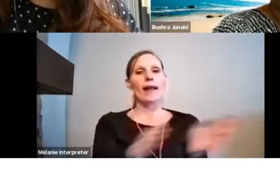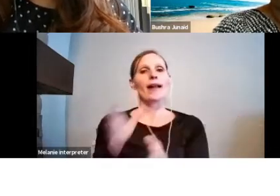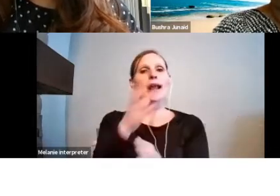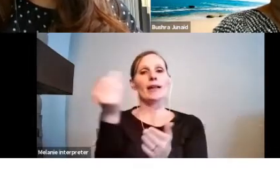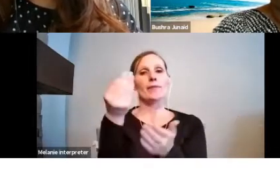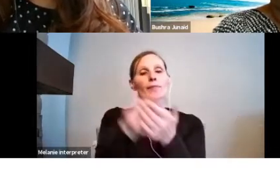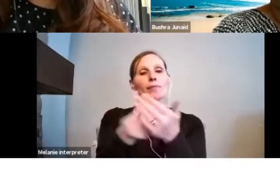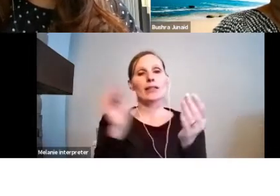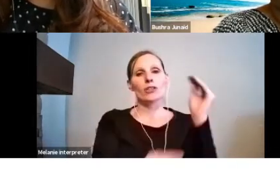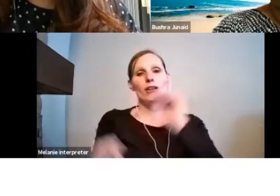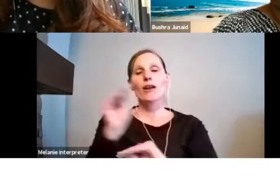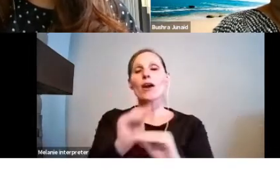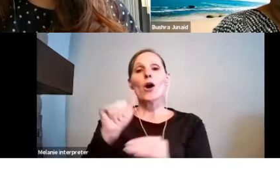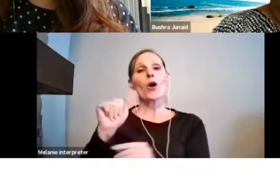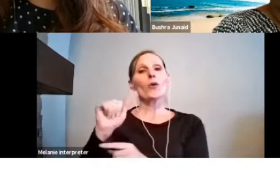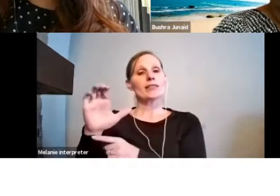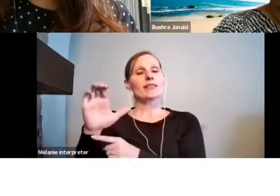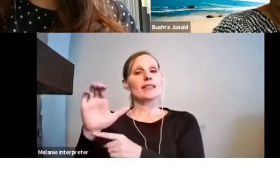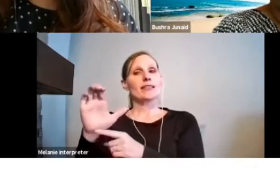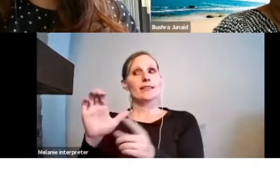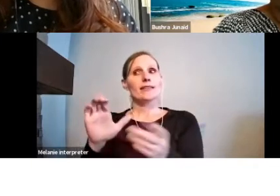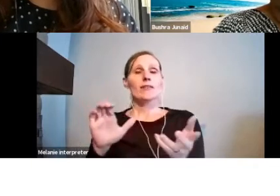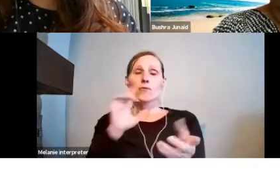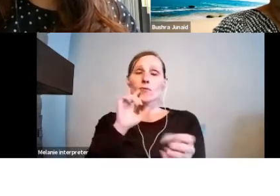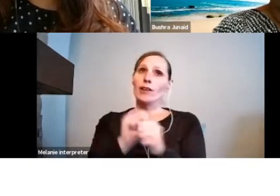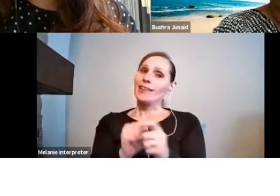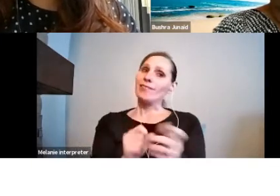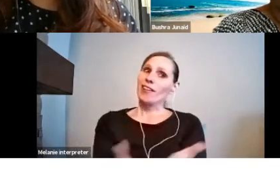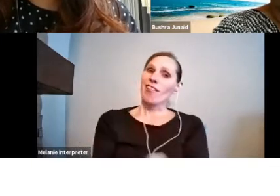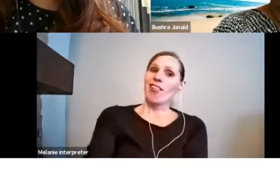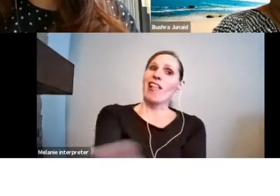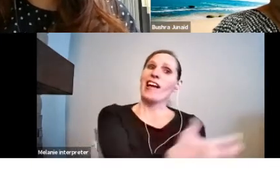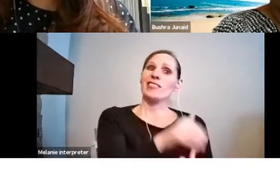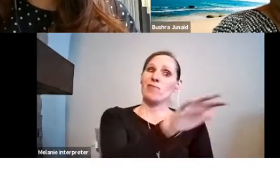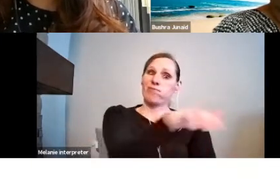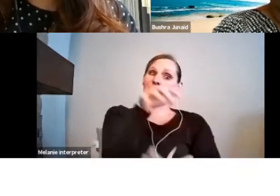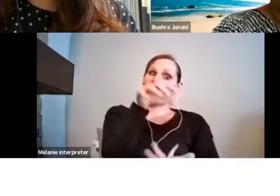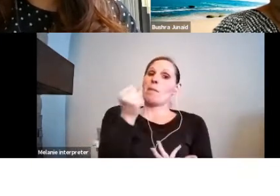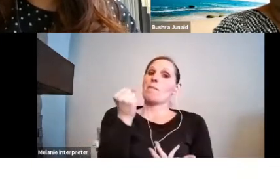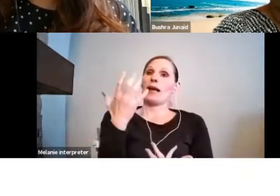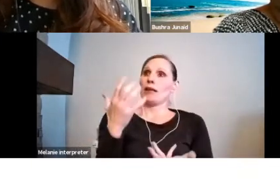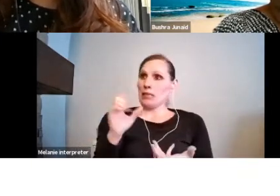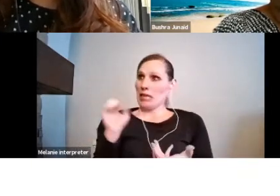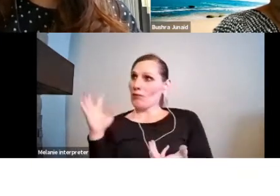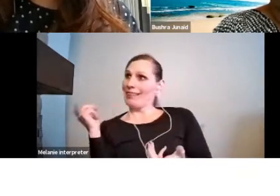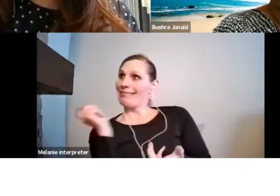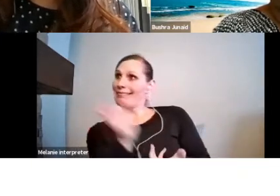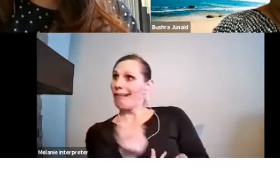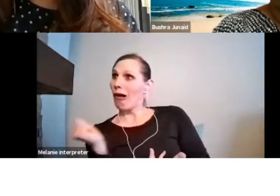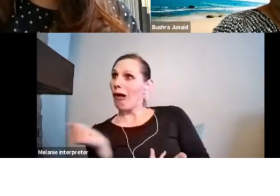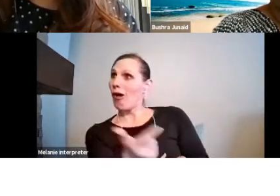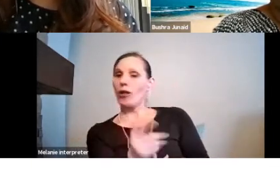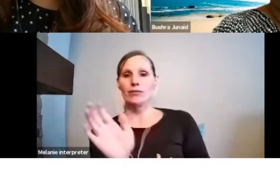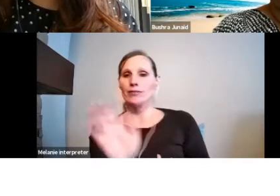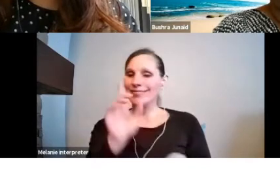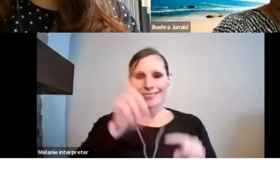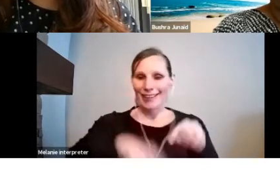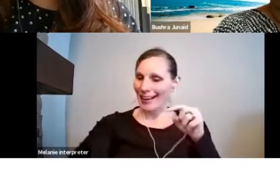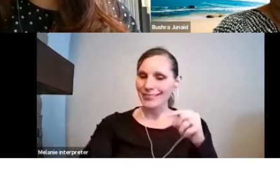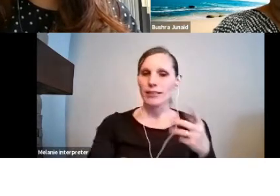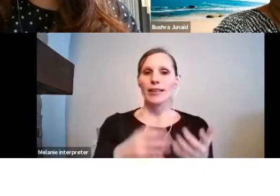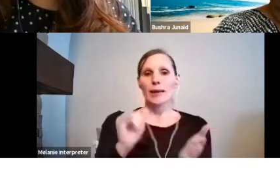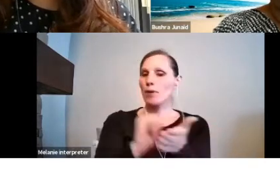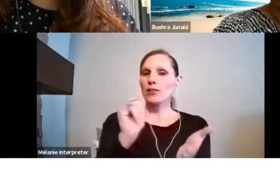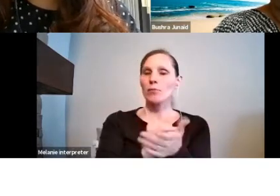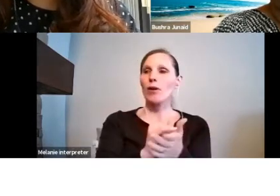OAC receives many more applications than we're able to fund. There are lots of good projects that are put forward to assessment